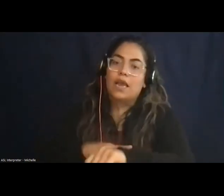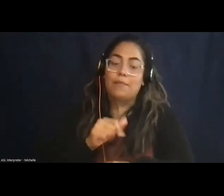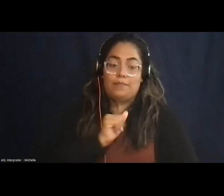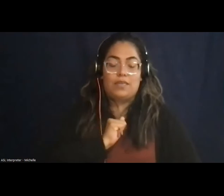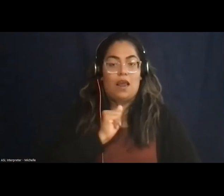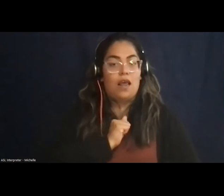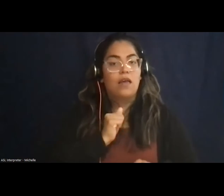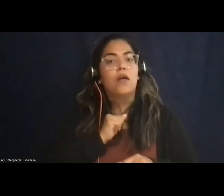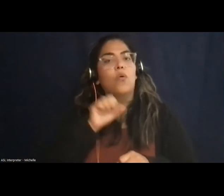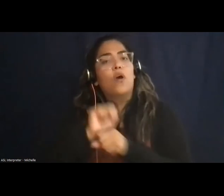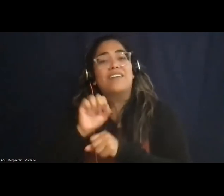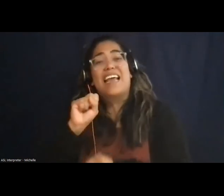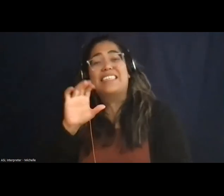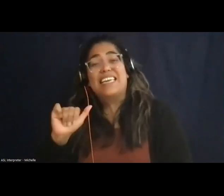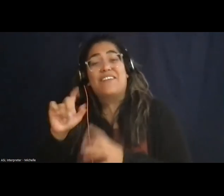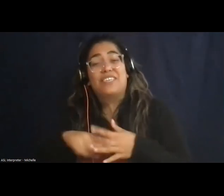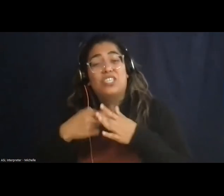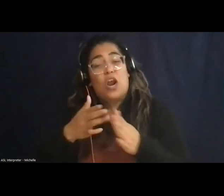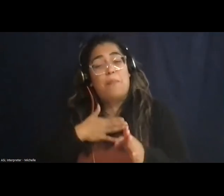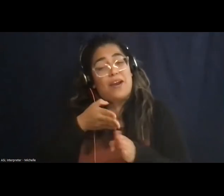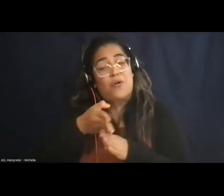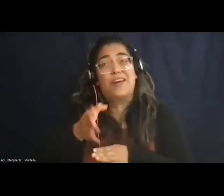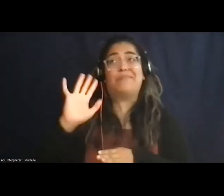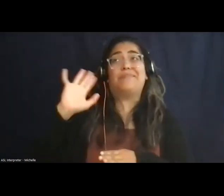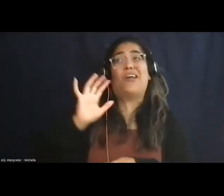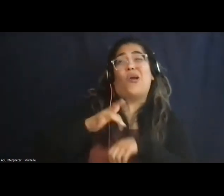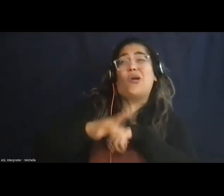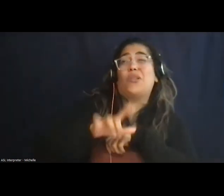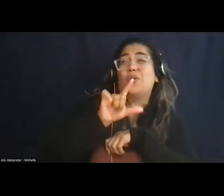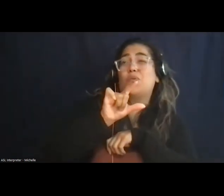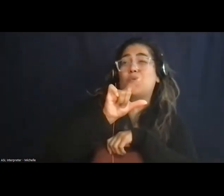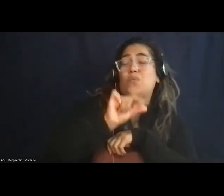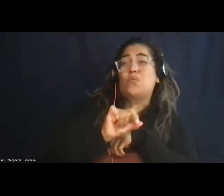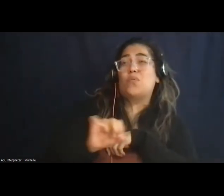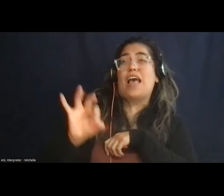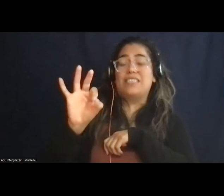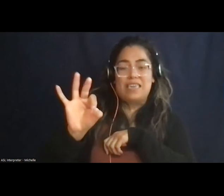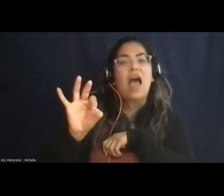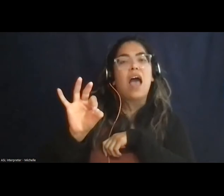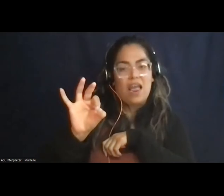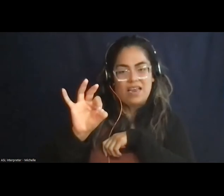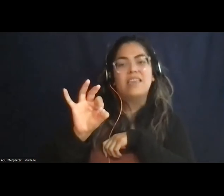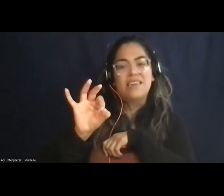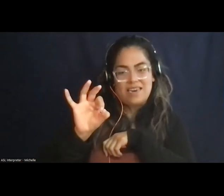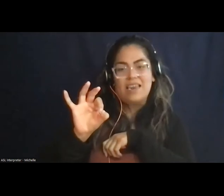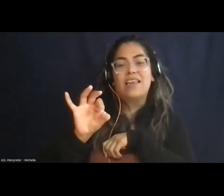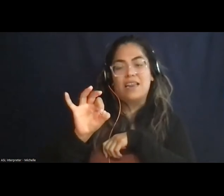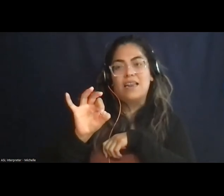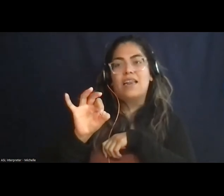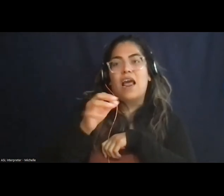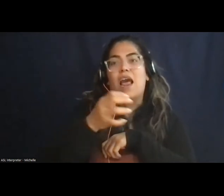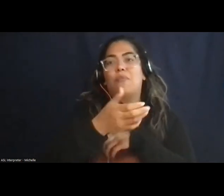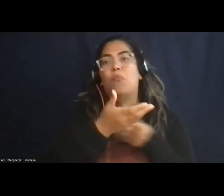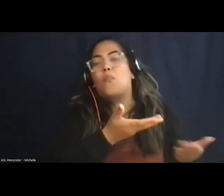SCA since the beginning of my career, and that was early 2009, and pretty much brought them to every